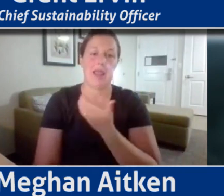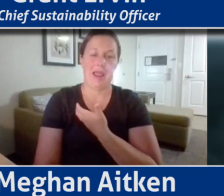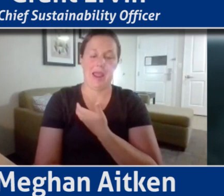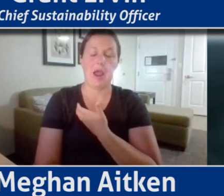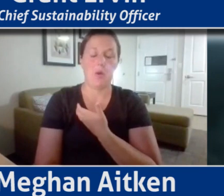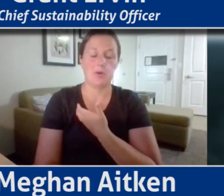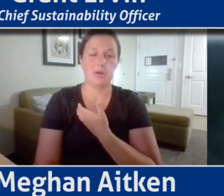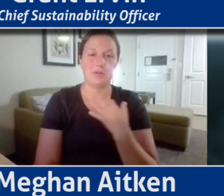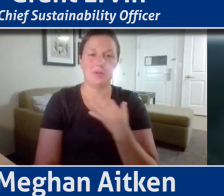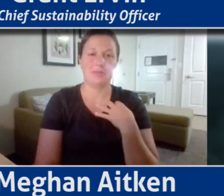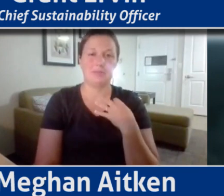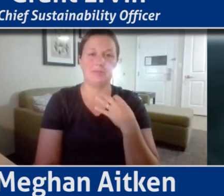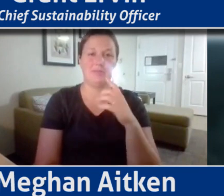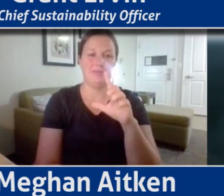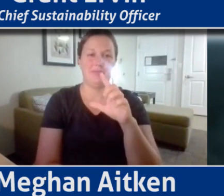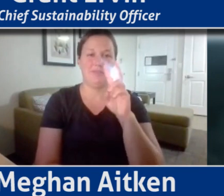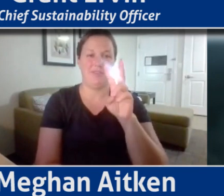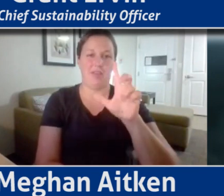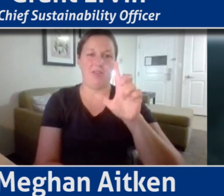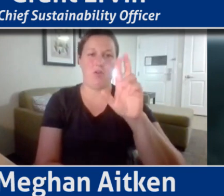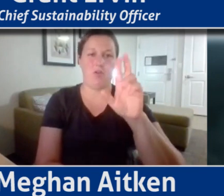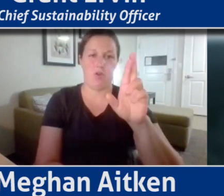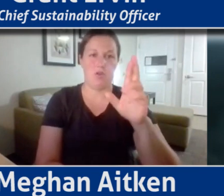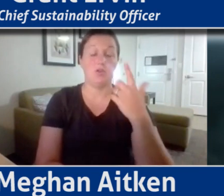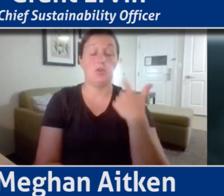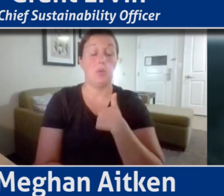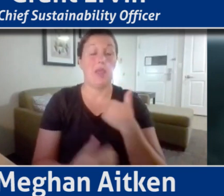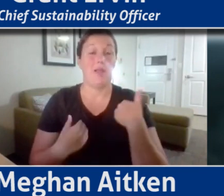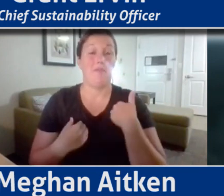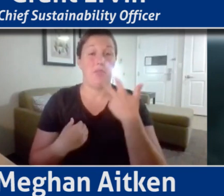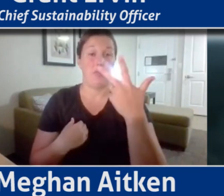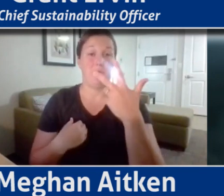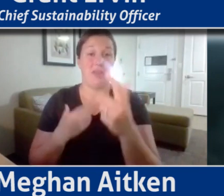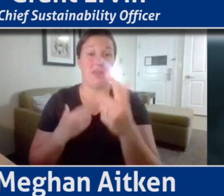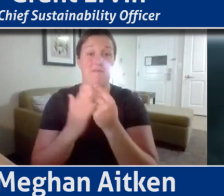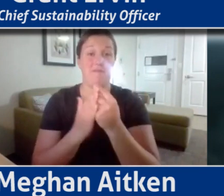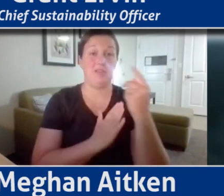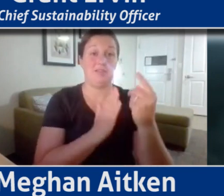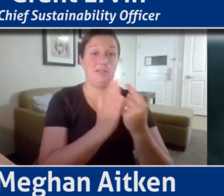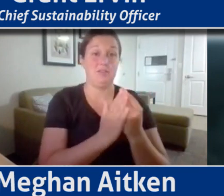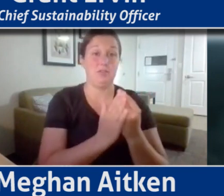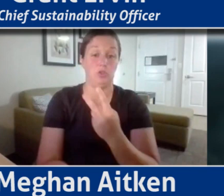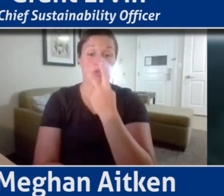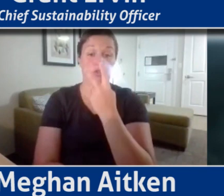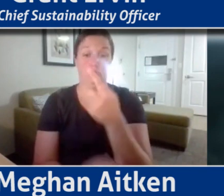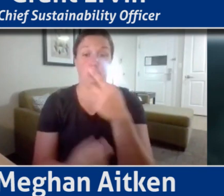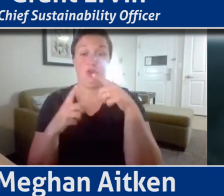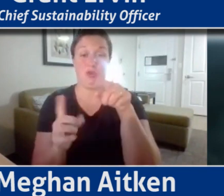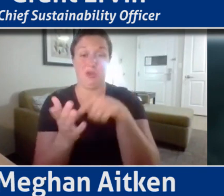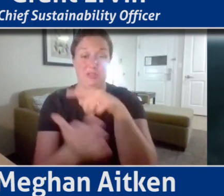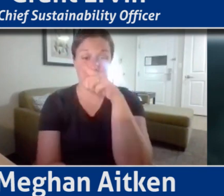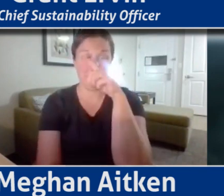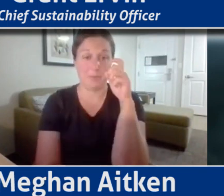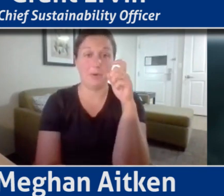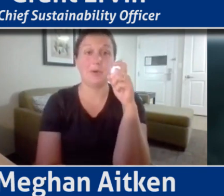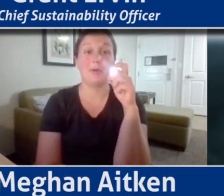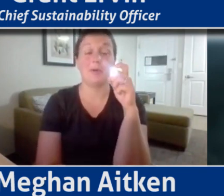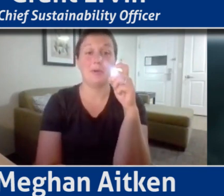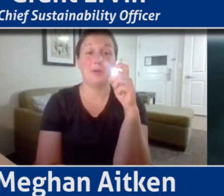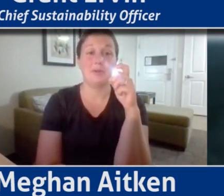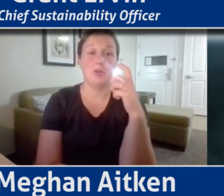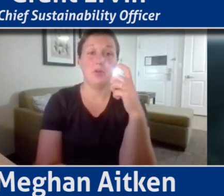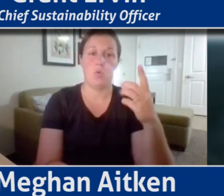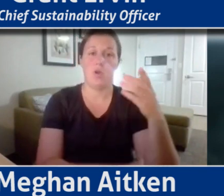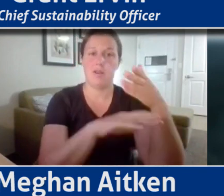we've broken it up into three phases. The first two, which will happen this summer, and then phase three will happen after